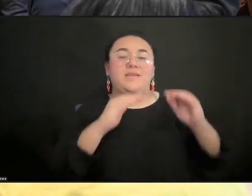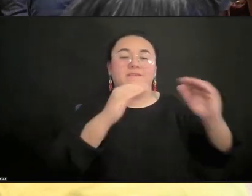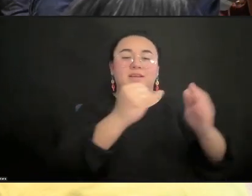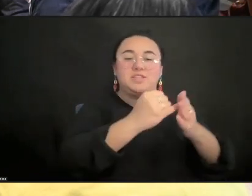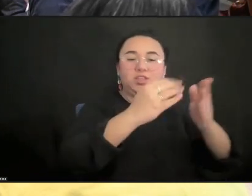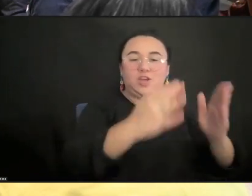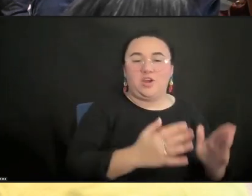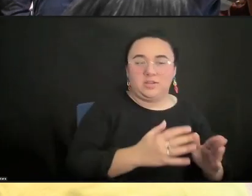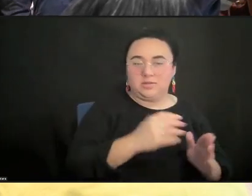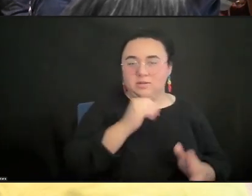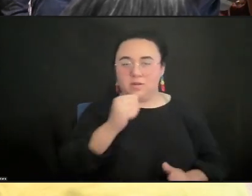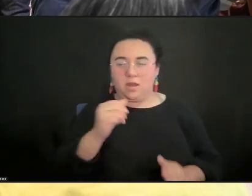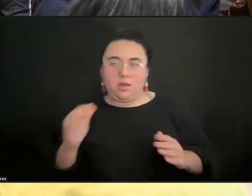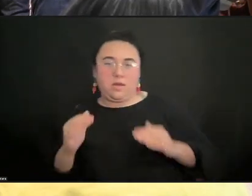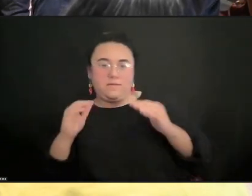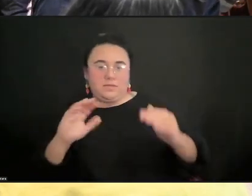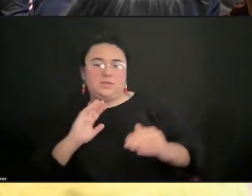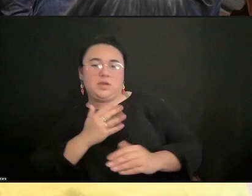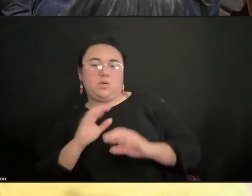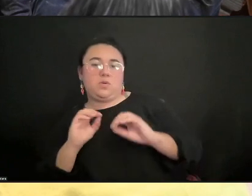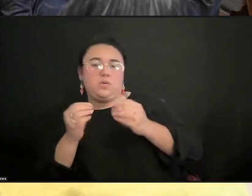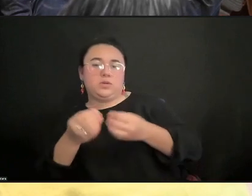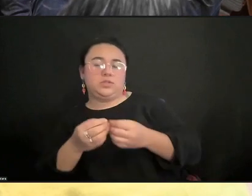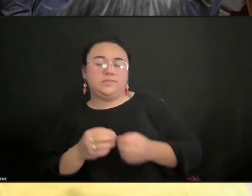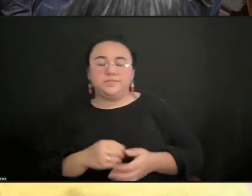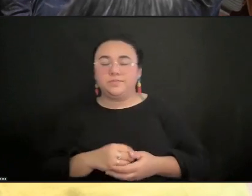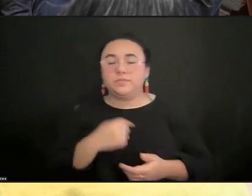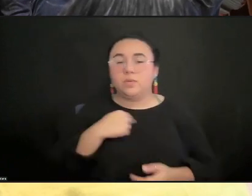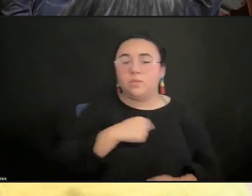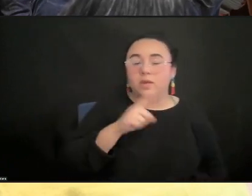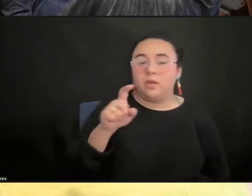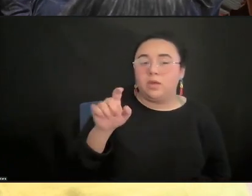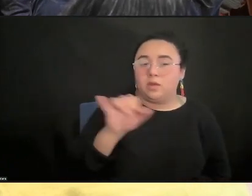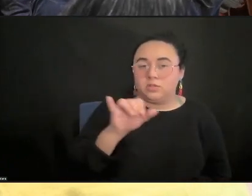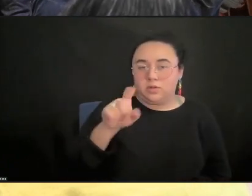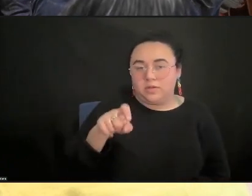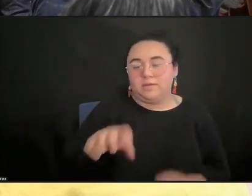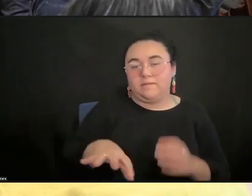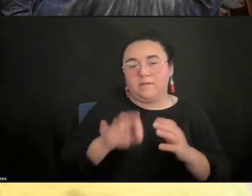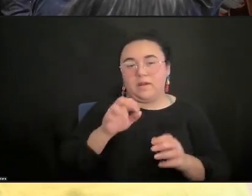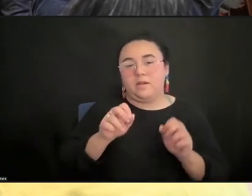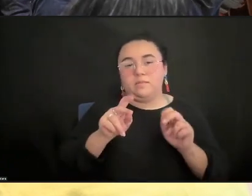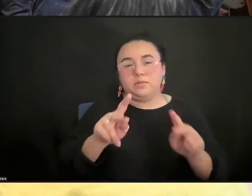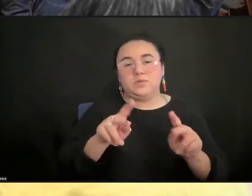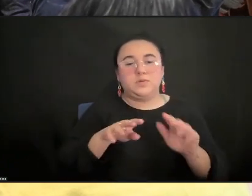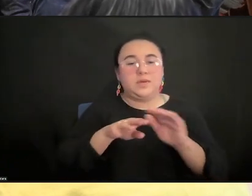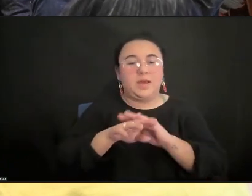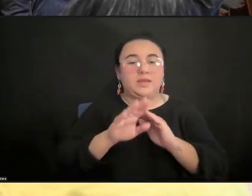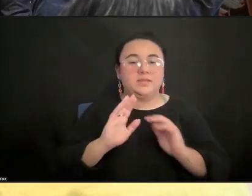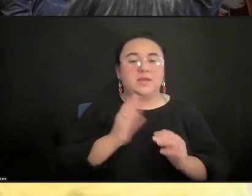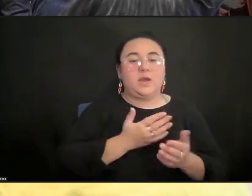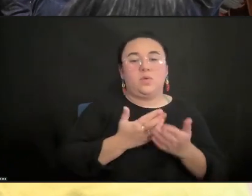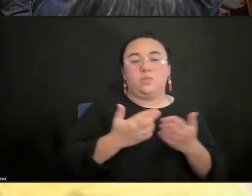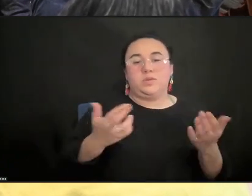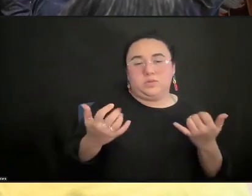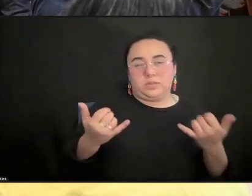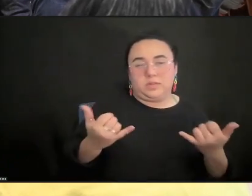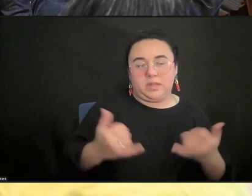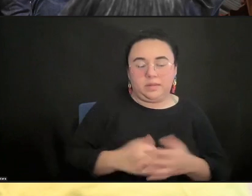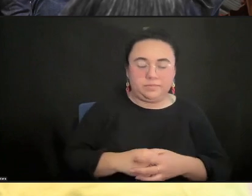find opportunities for us to be able to access the capital that we already have. And I really do mean that in ways that are much more